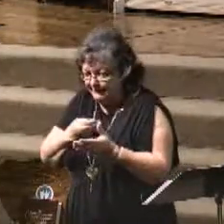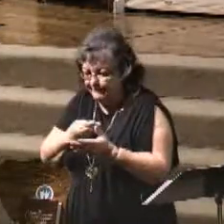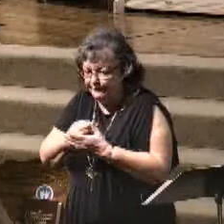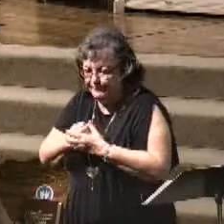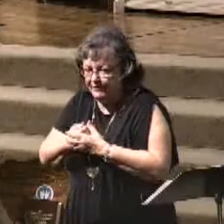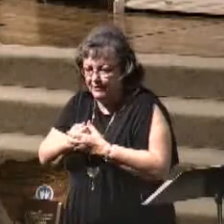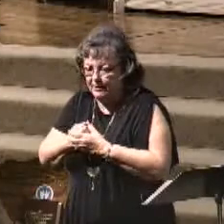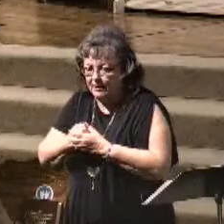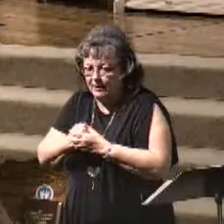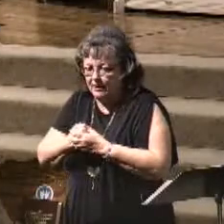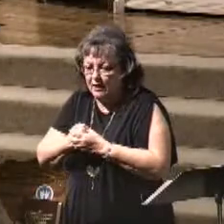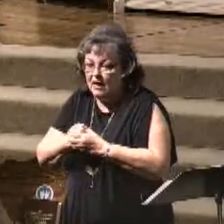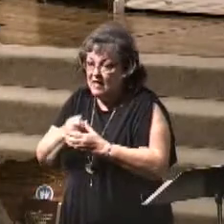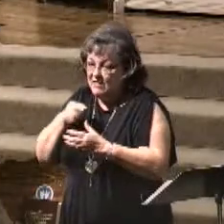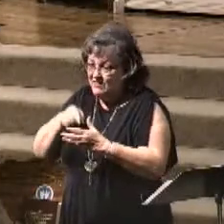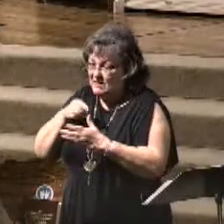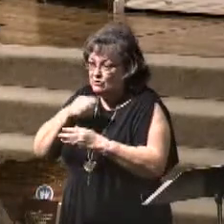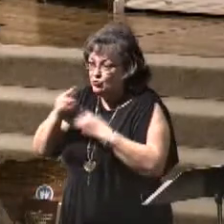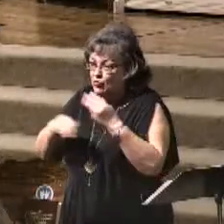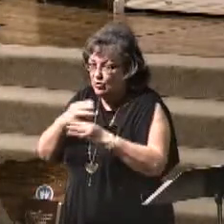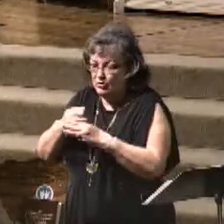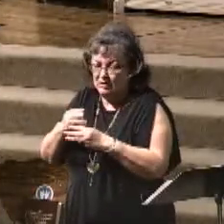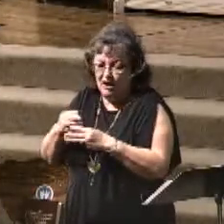this world is on a collision course with judgment.